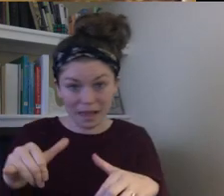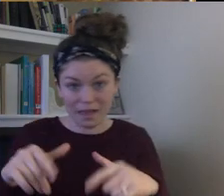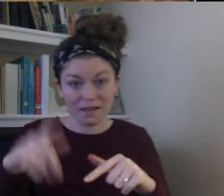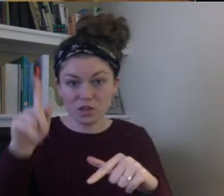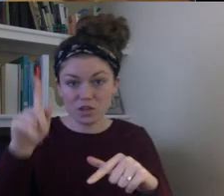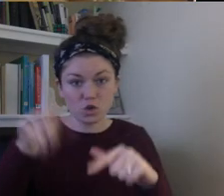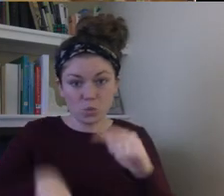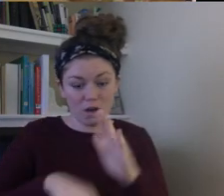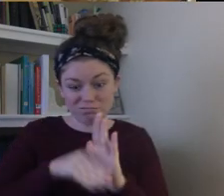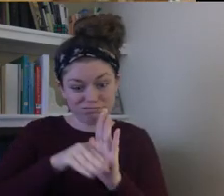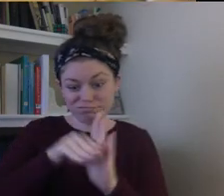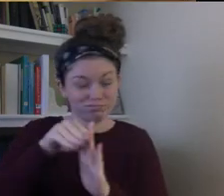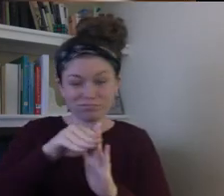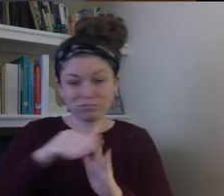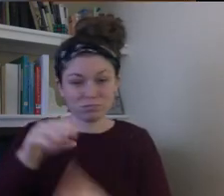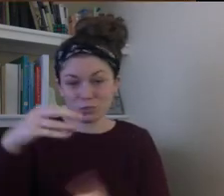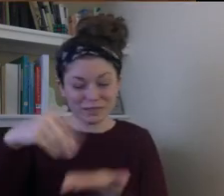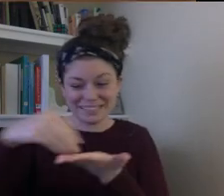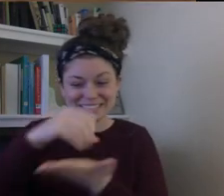with sand.